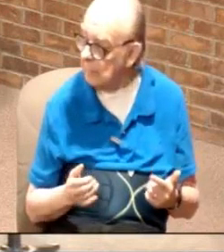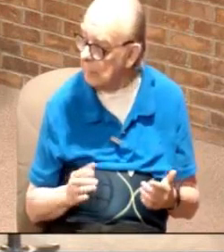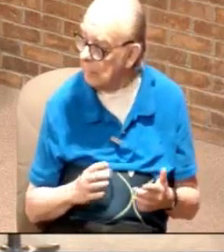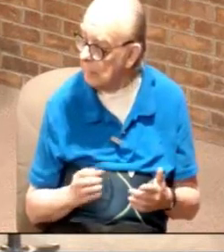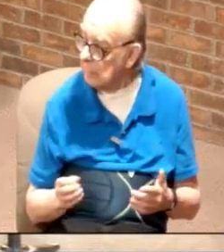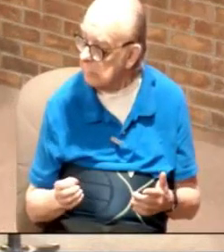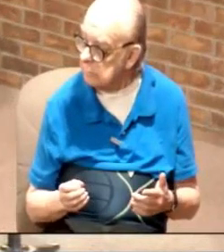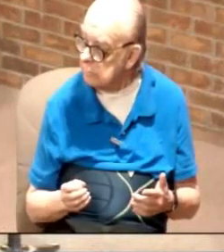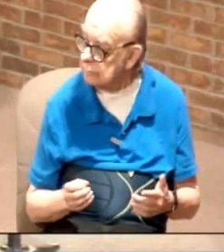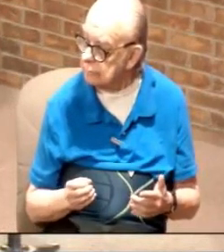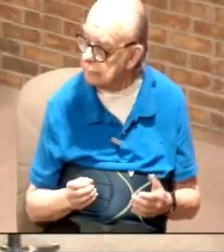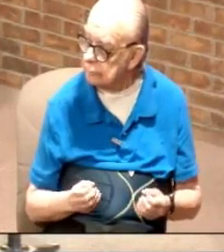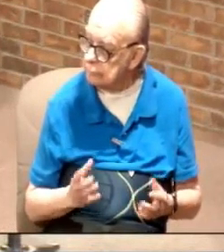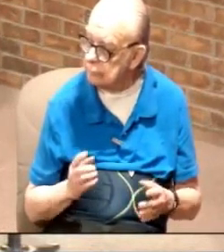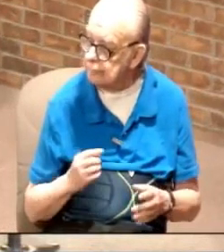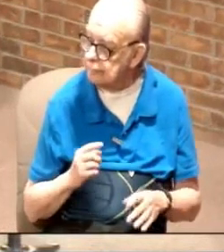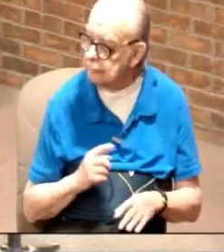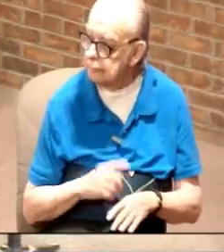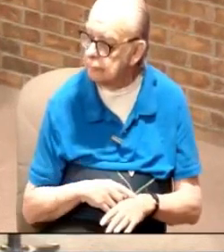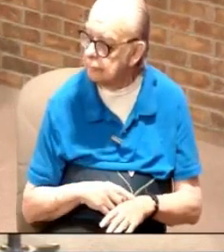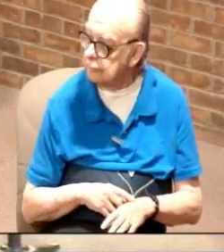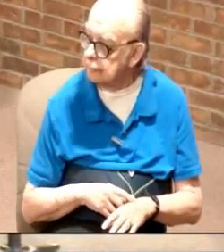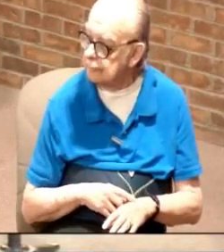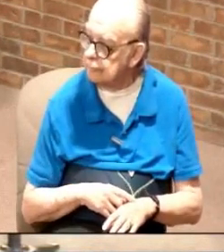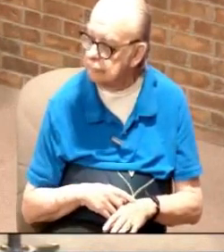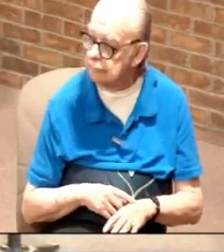and so many times you